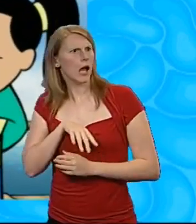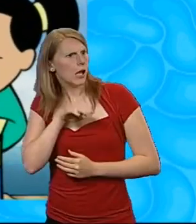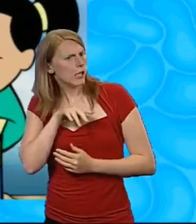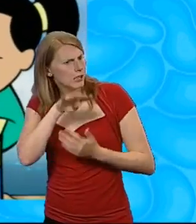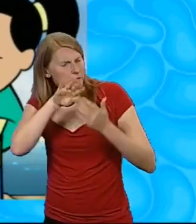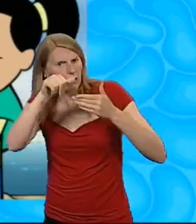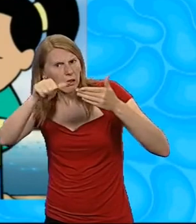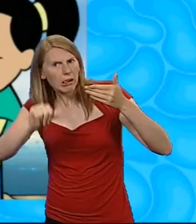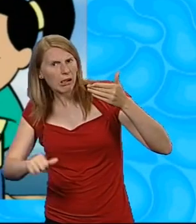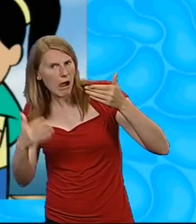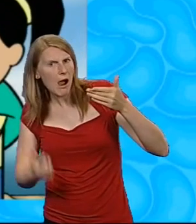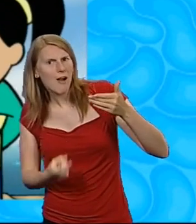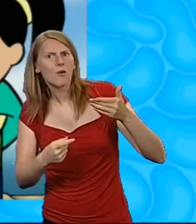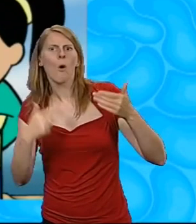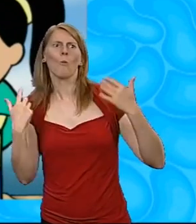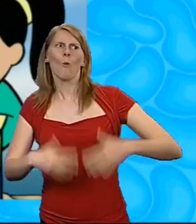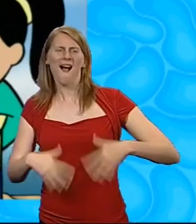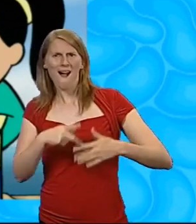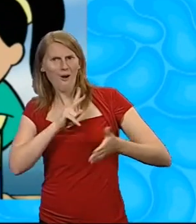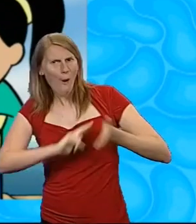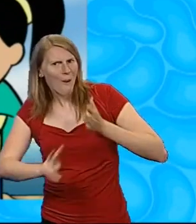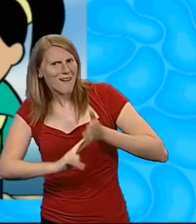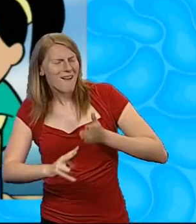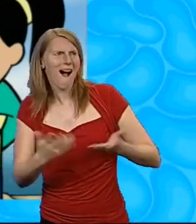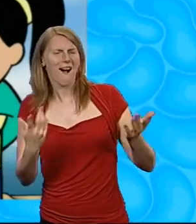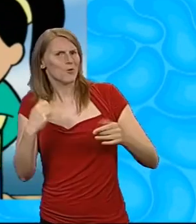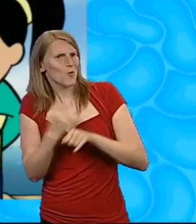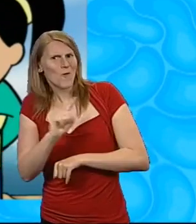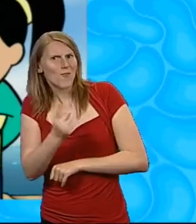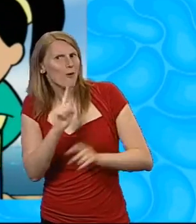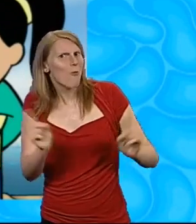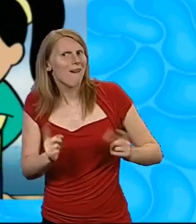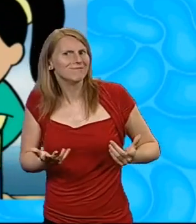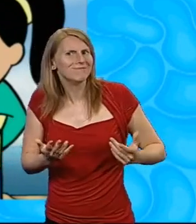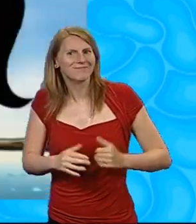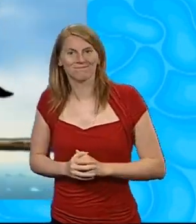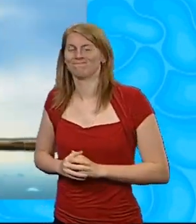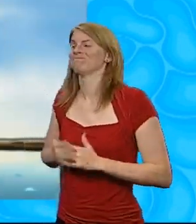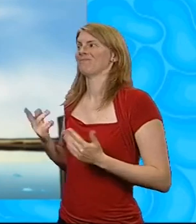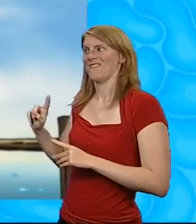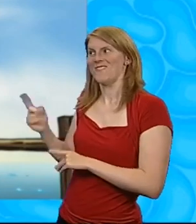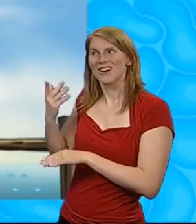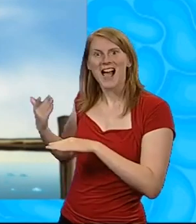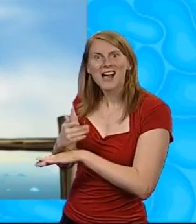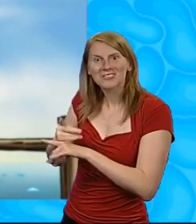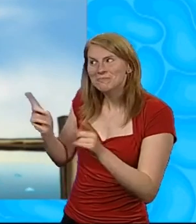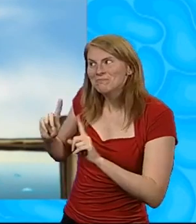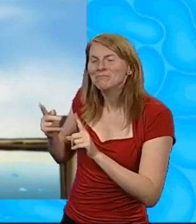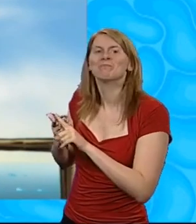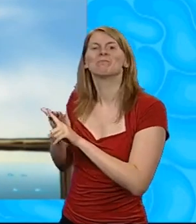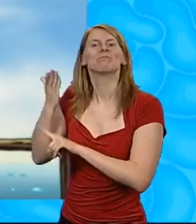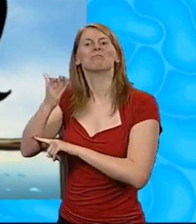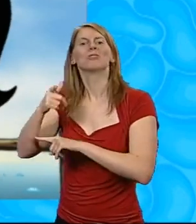A schedule? Wow, you're so organized, Jetta. What do we do first? Well, for our first